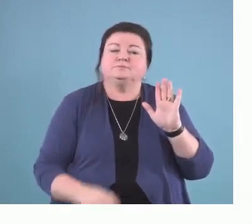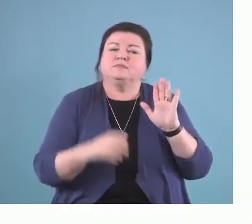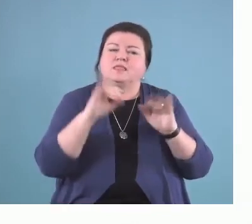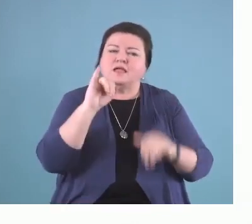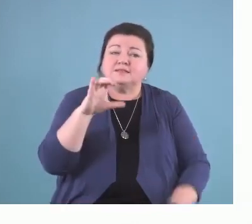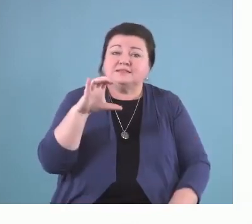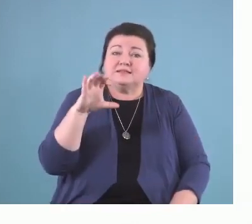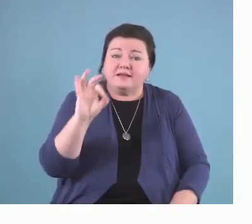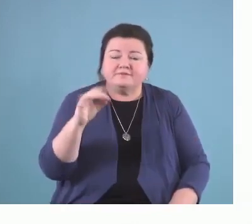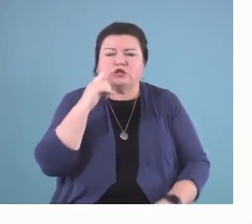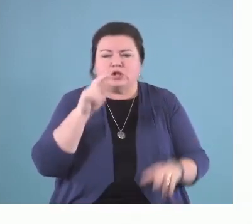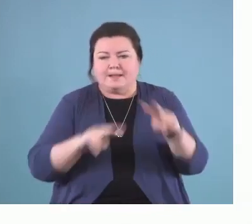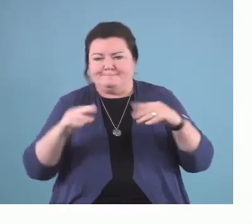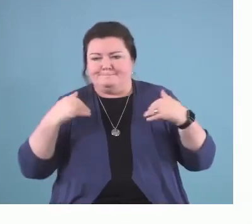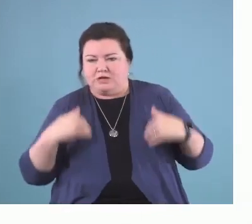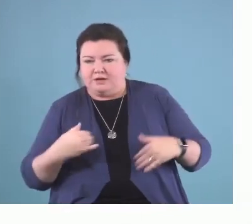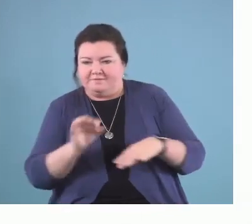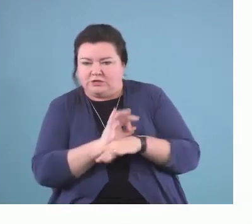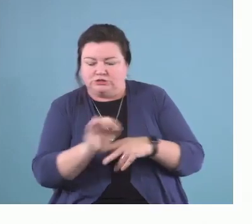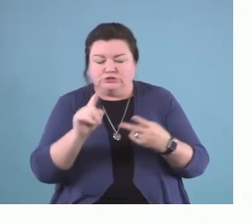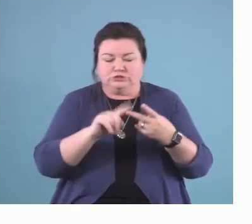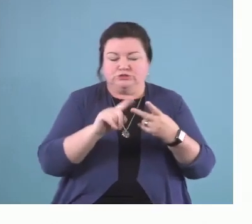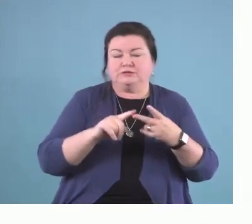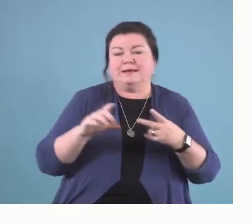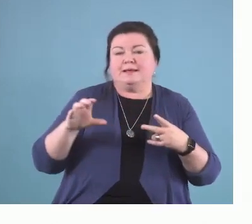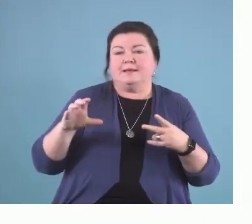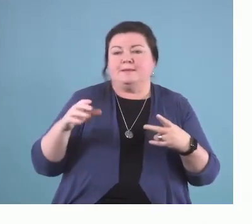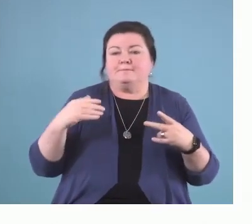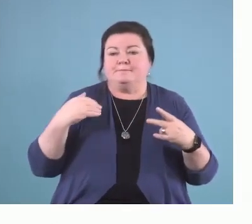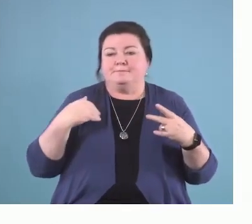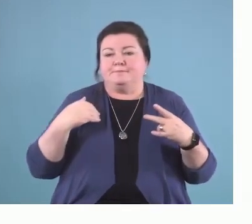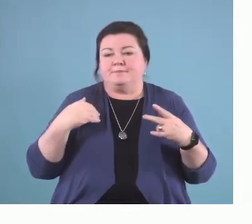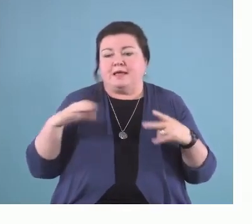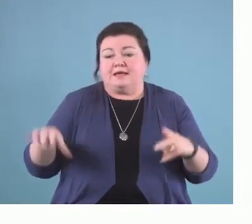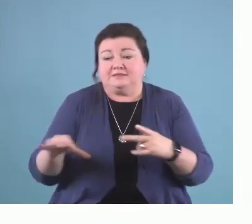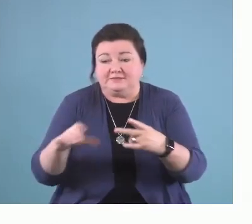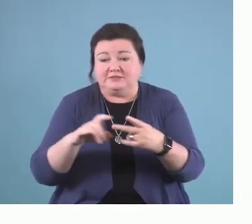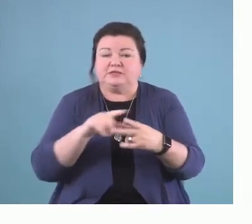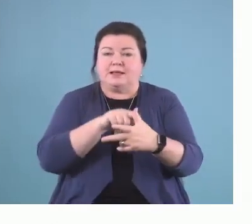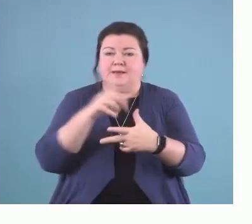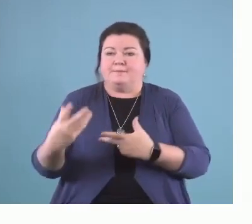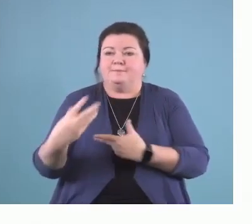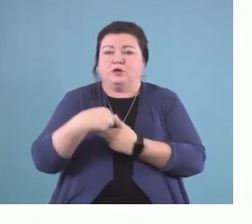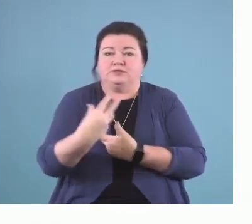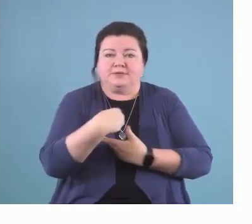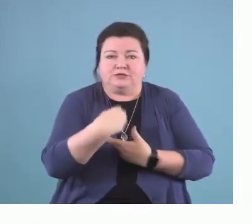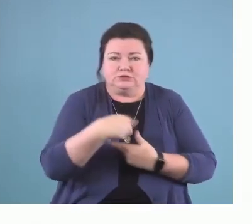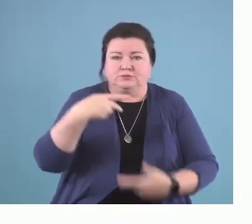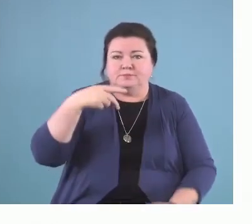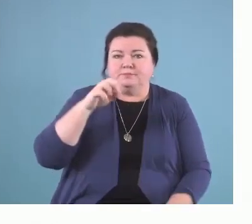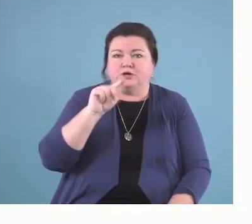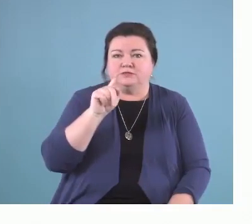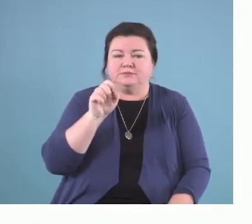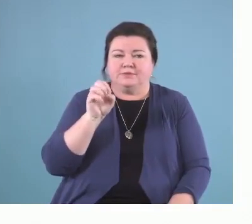body functions, activities, and participation and tries to figure out, you know, how the environmental